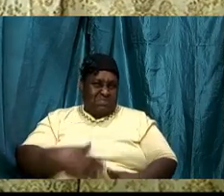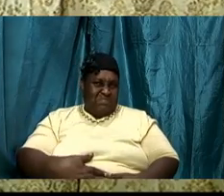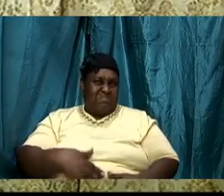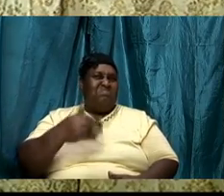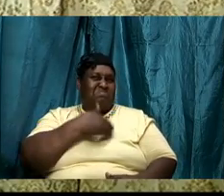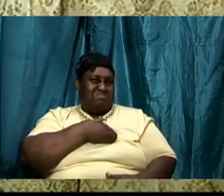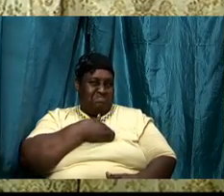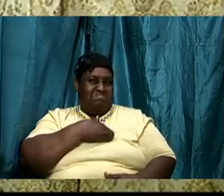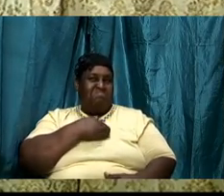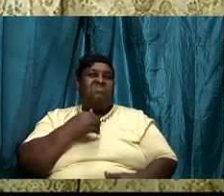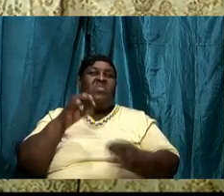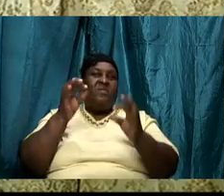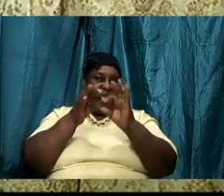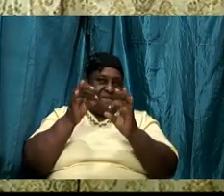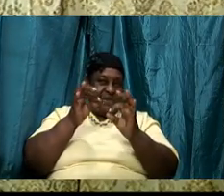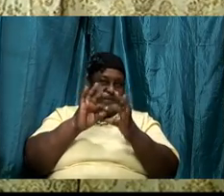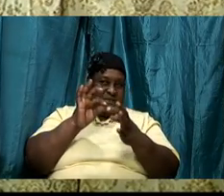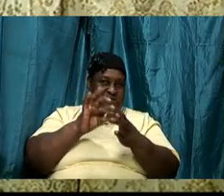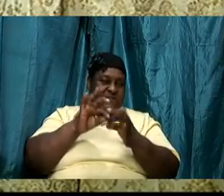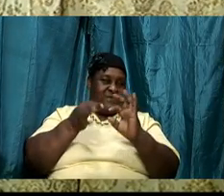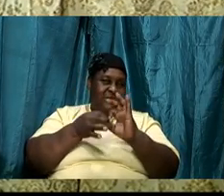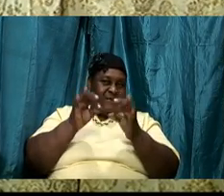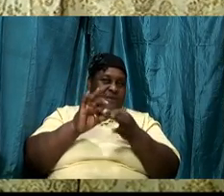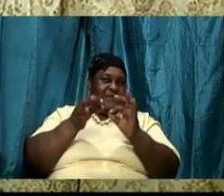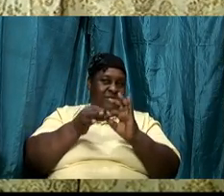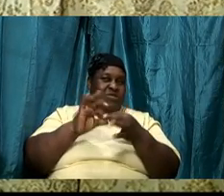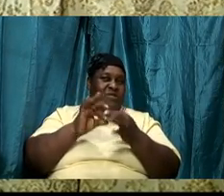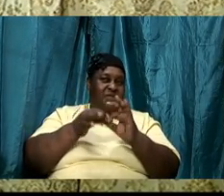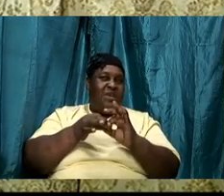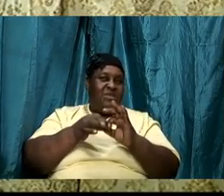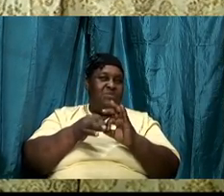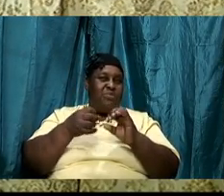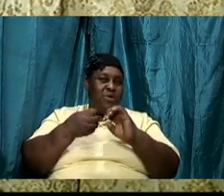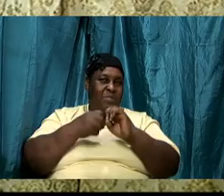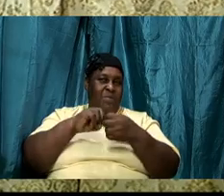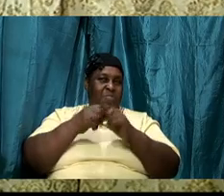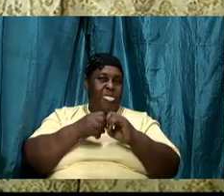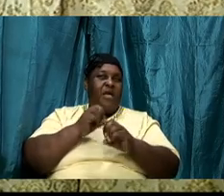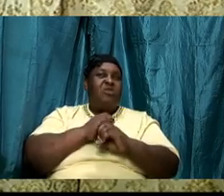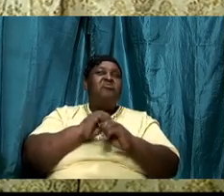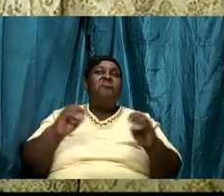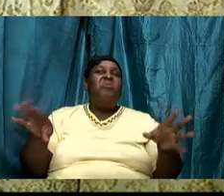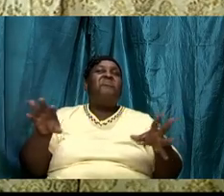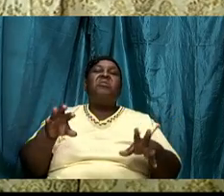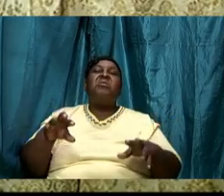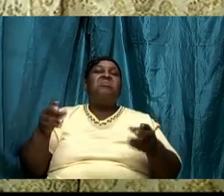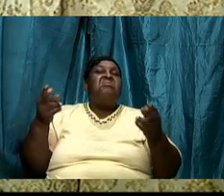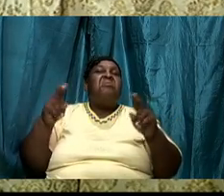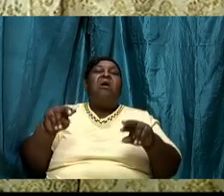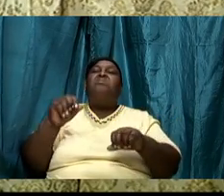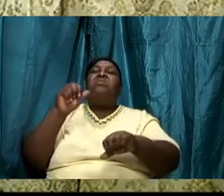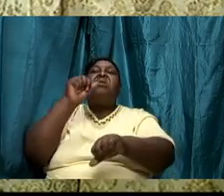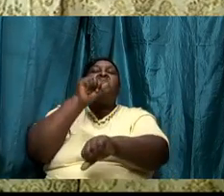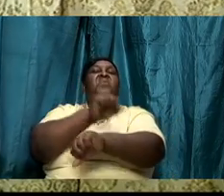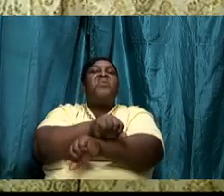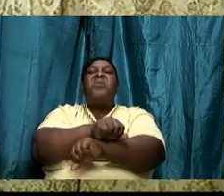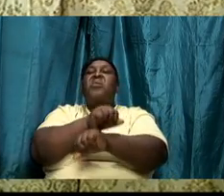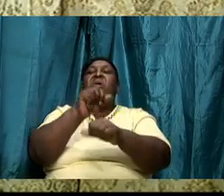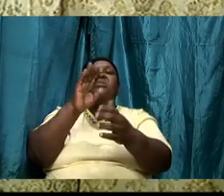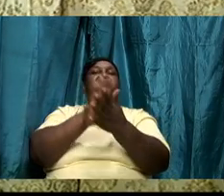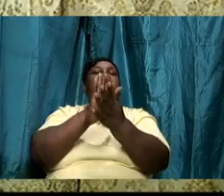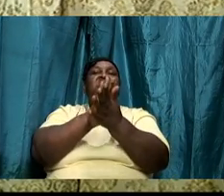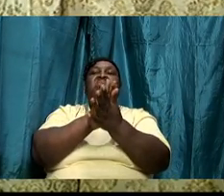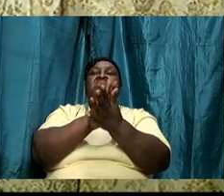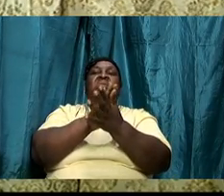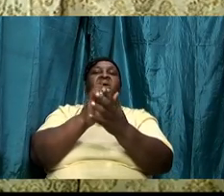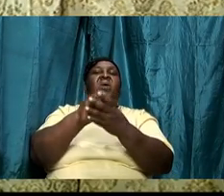and there's nothing that can happen at work there's nothing that can happen at school there is nothing that can happen in our businesses